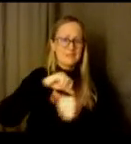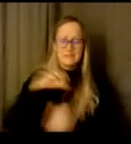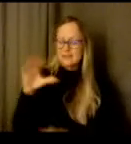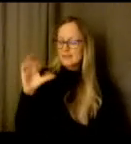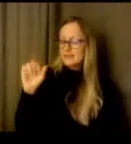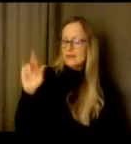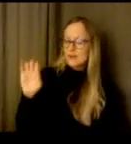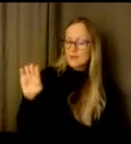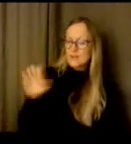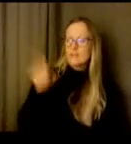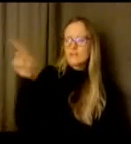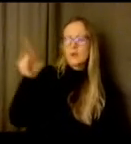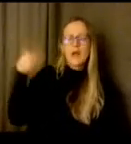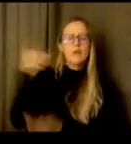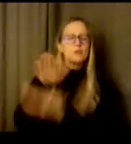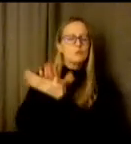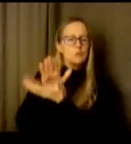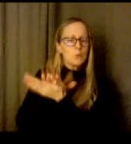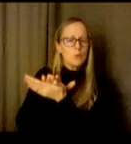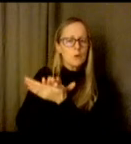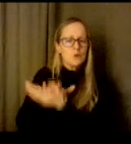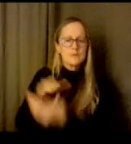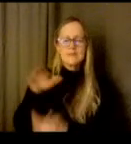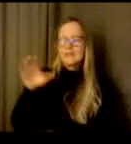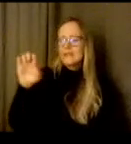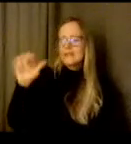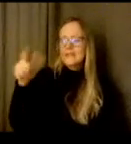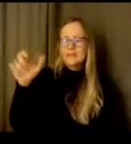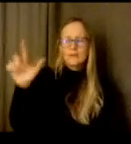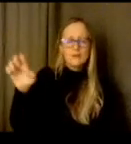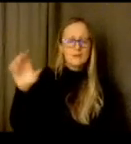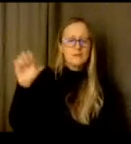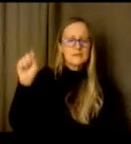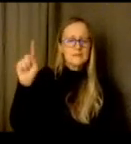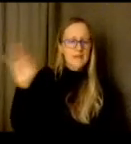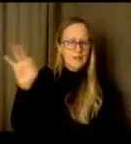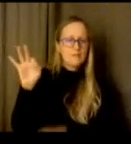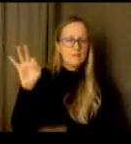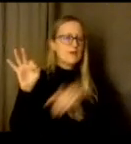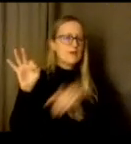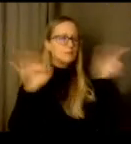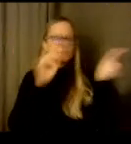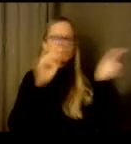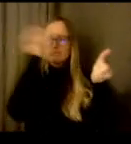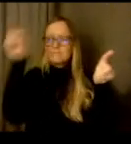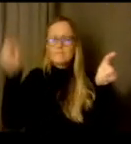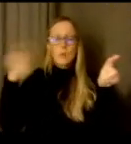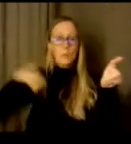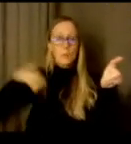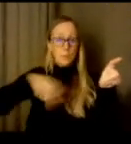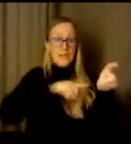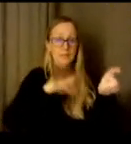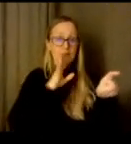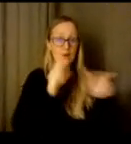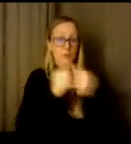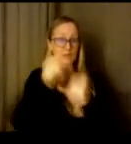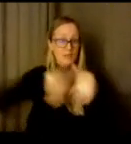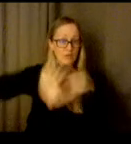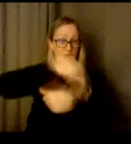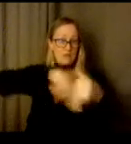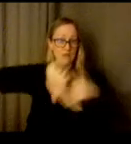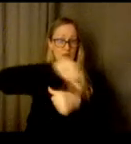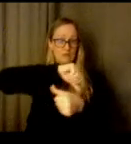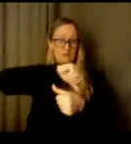the other schools we come together we talk uh and we address needs and how can we